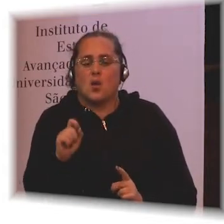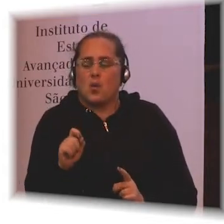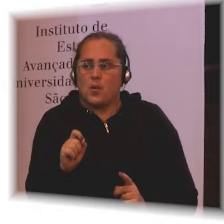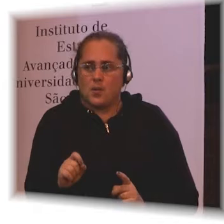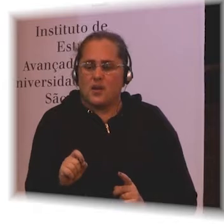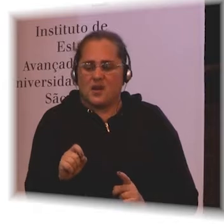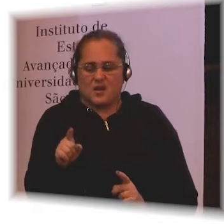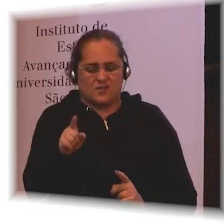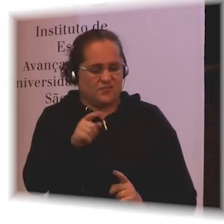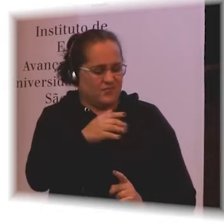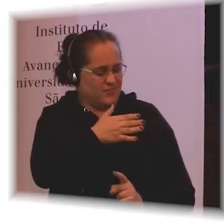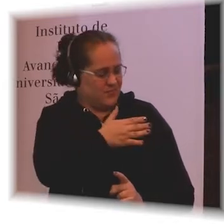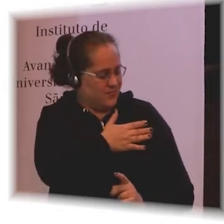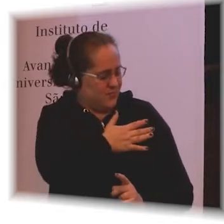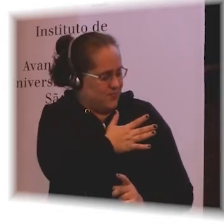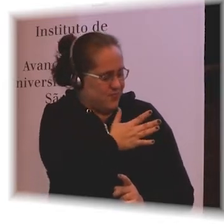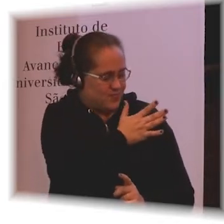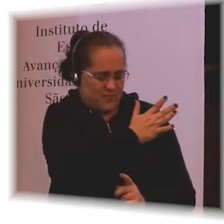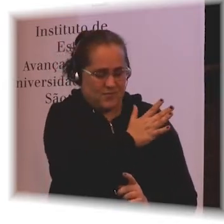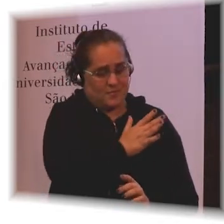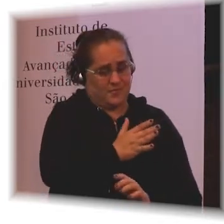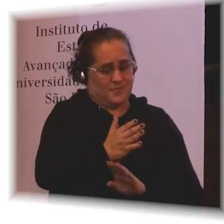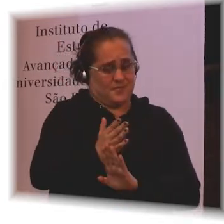across these different areas of impact.